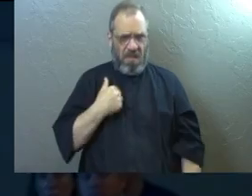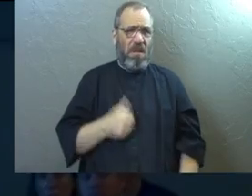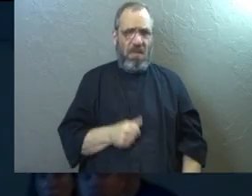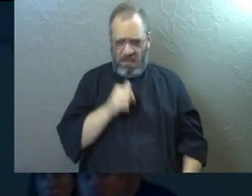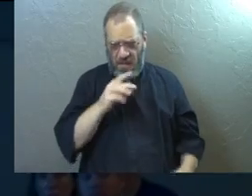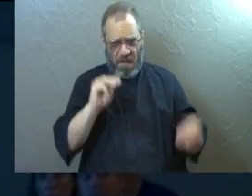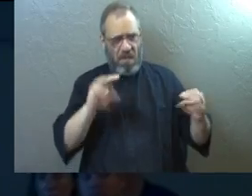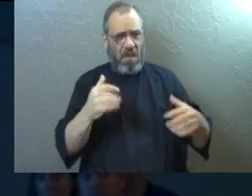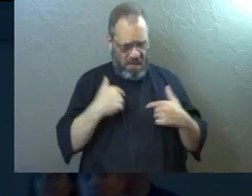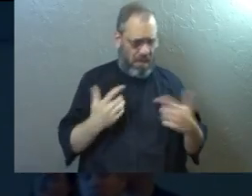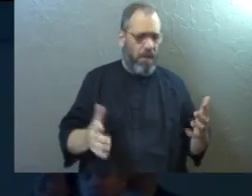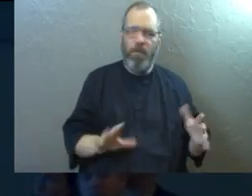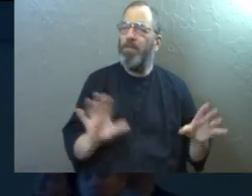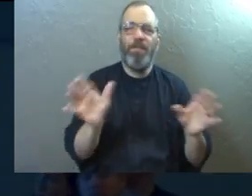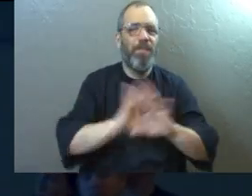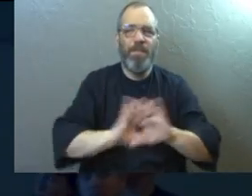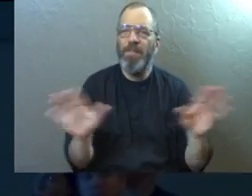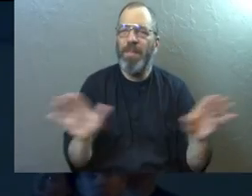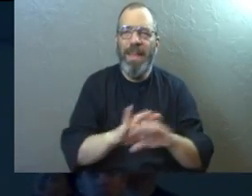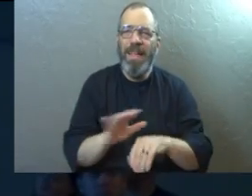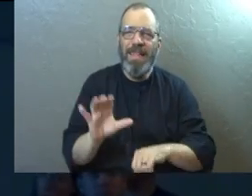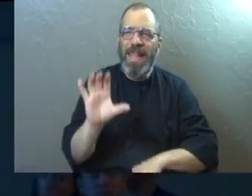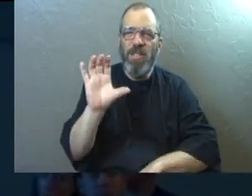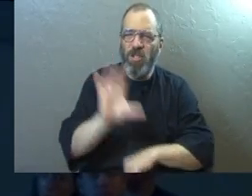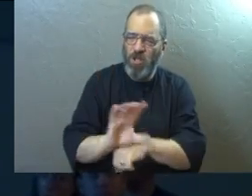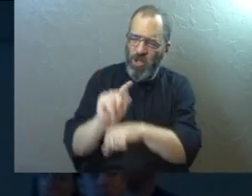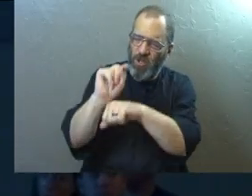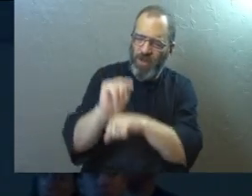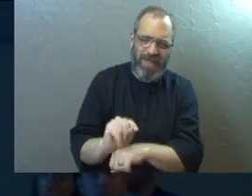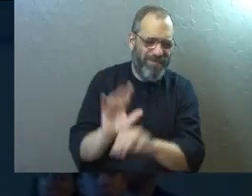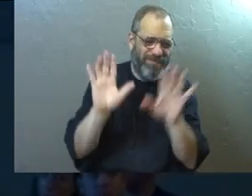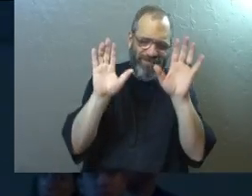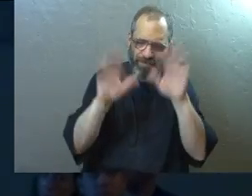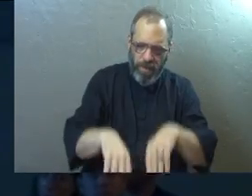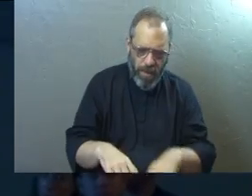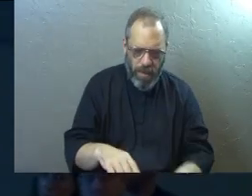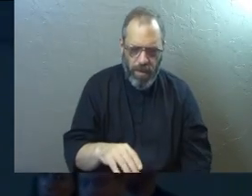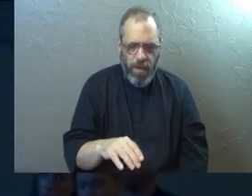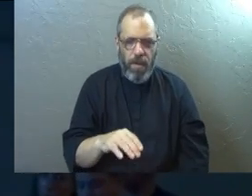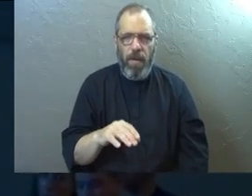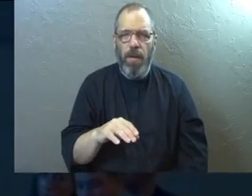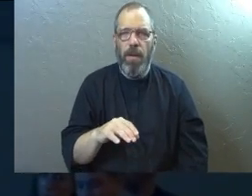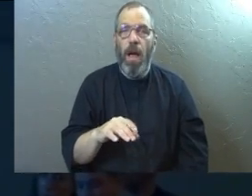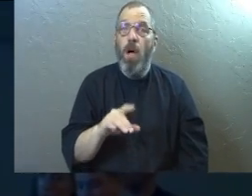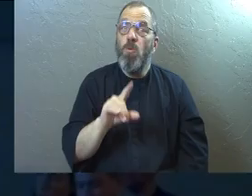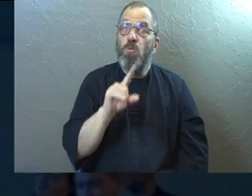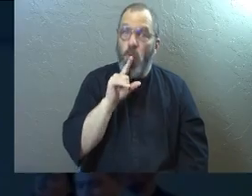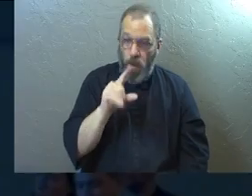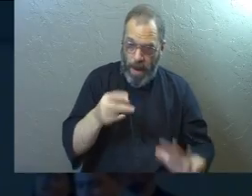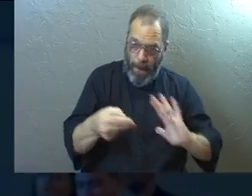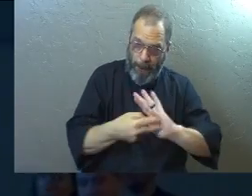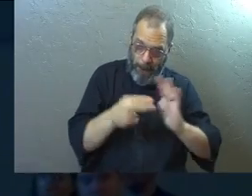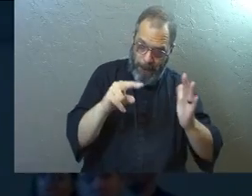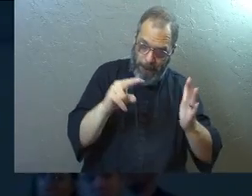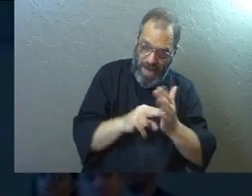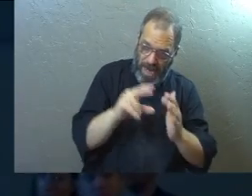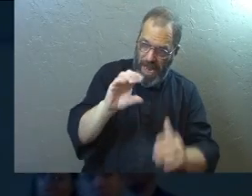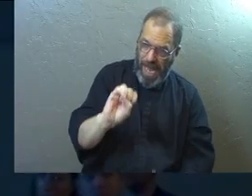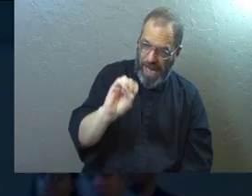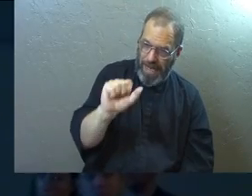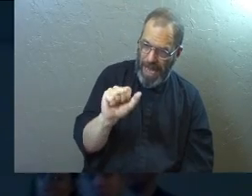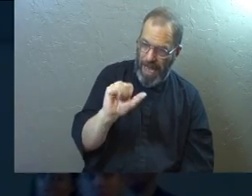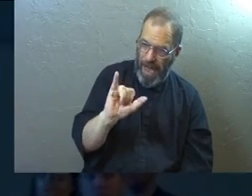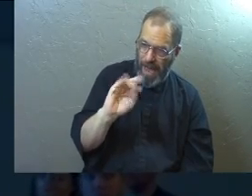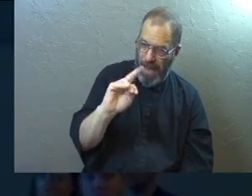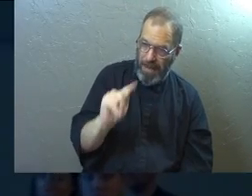haven't done any miracles personally. That's just church tradition stuff. The actual meaning of the word in the New